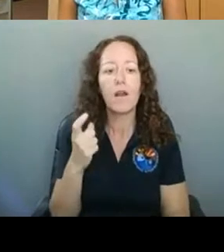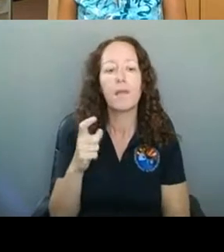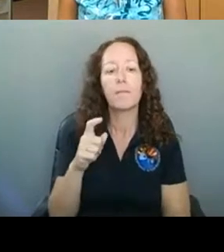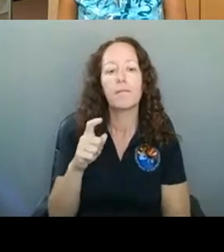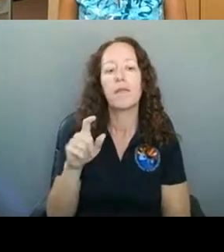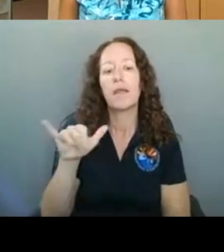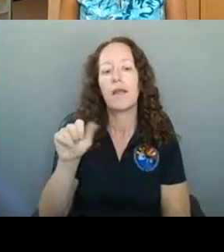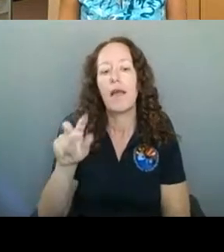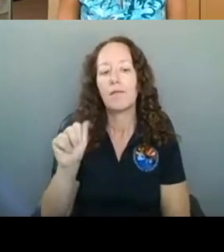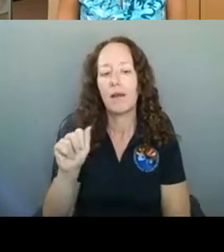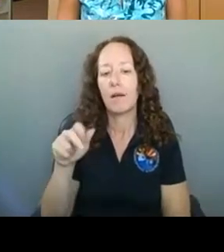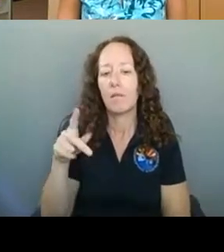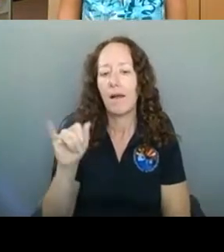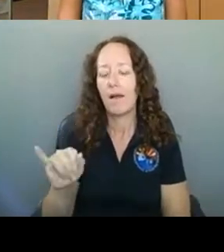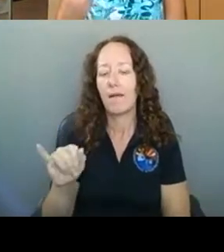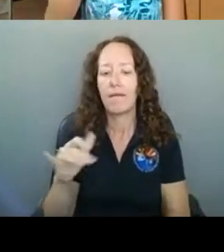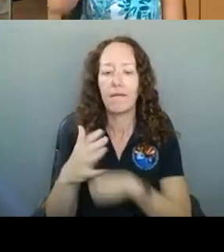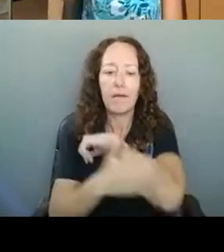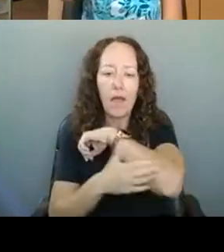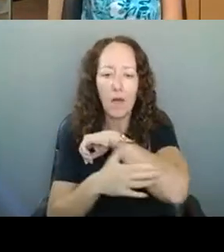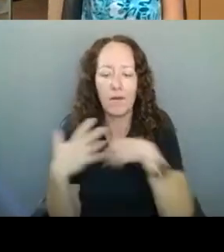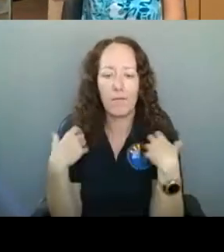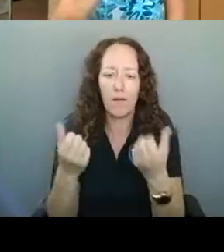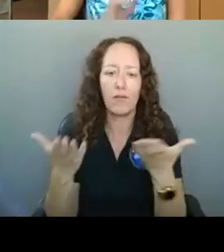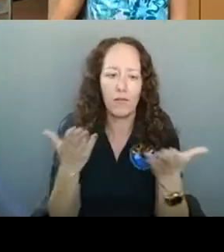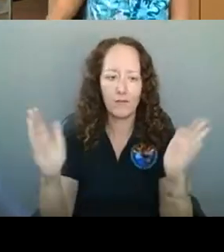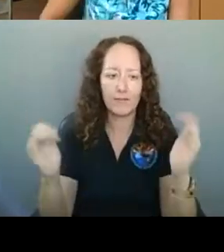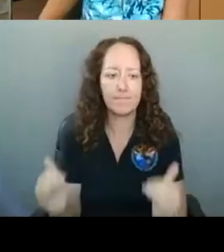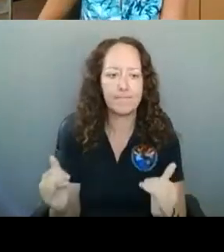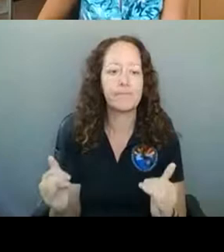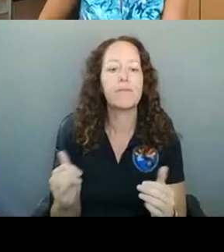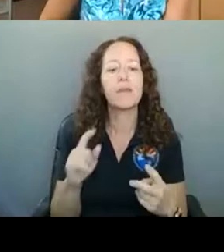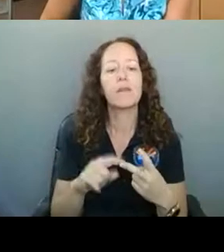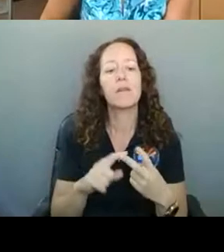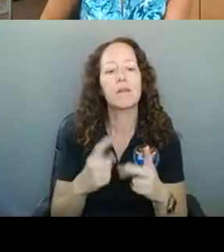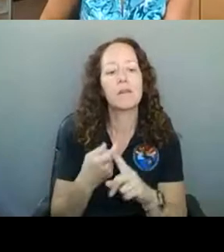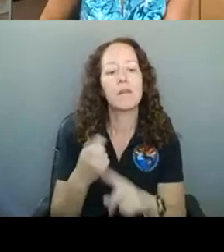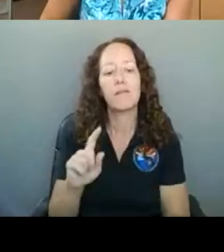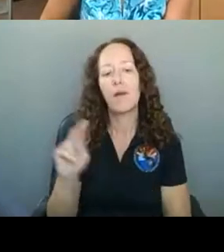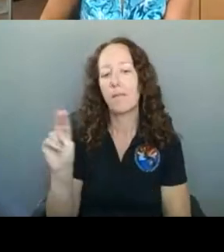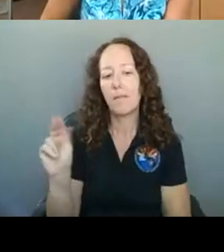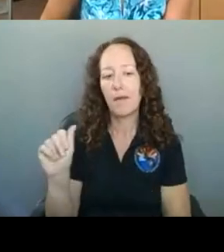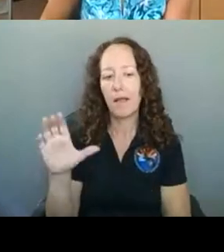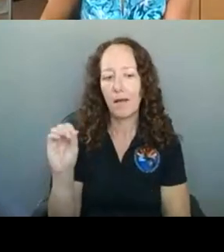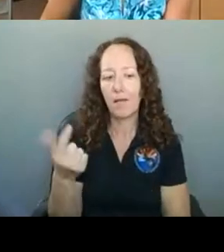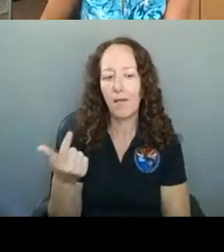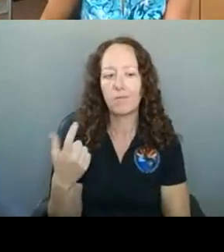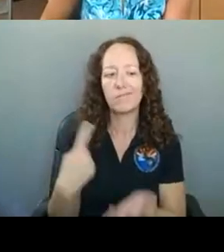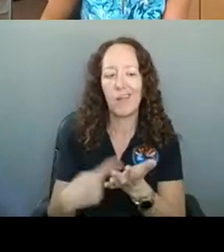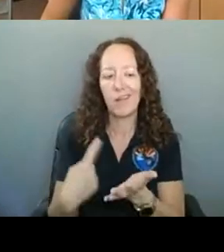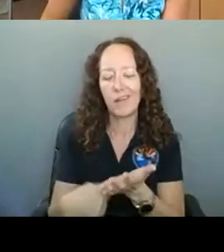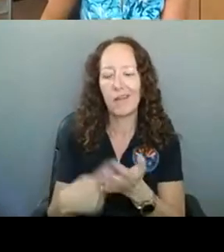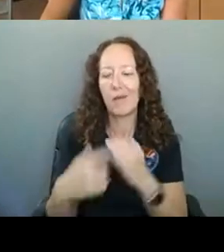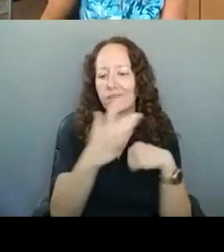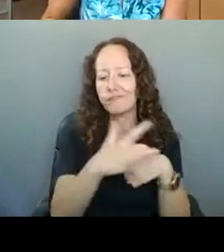to talk about programs they have to help businesses bring workers back when the time comes. And finally, we have Sherry Heine from the Prescott Chamber to speak about the